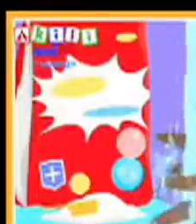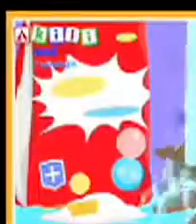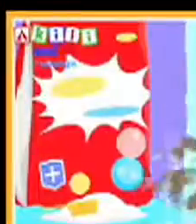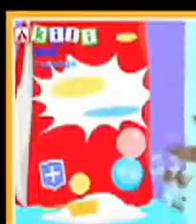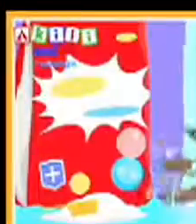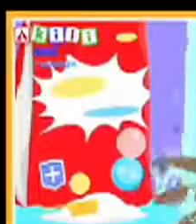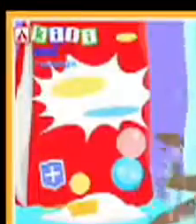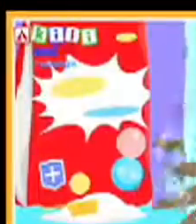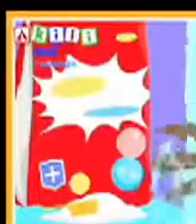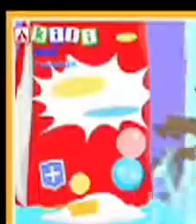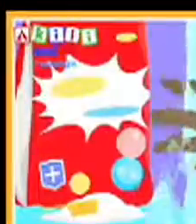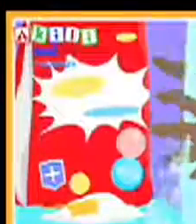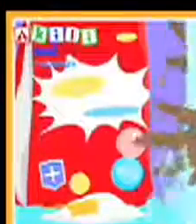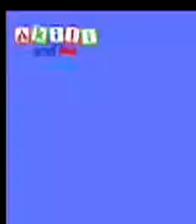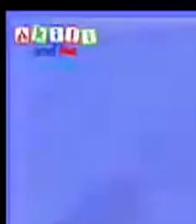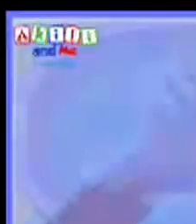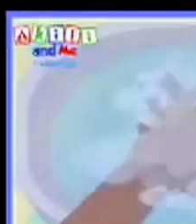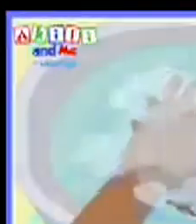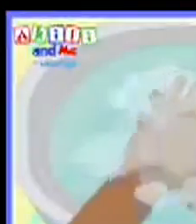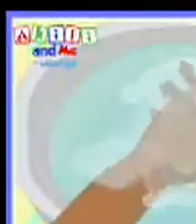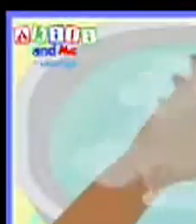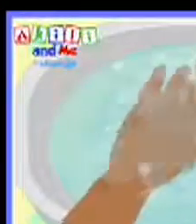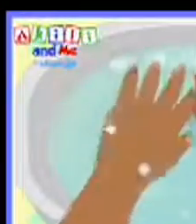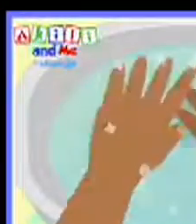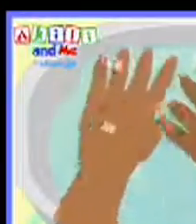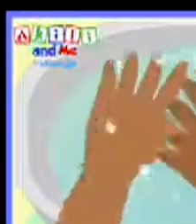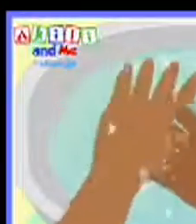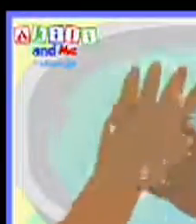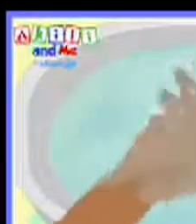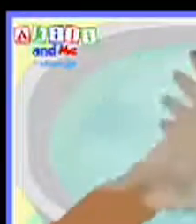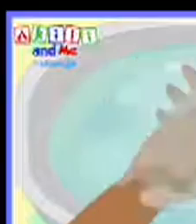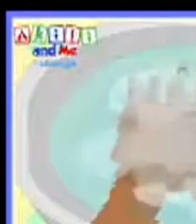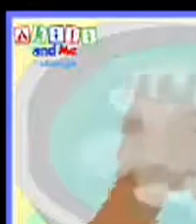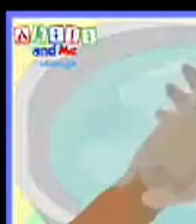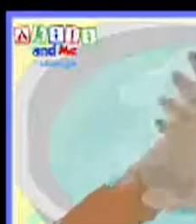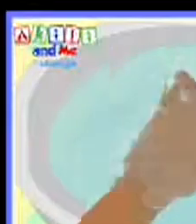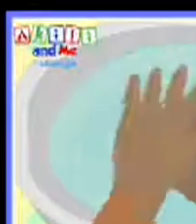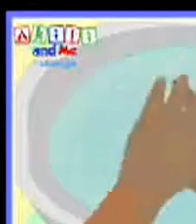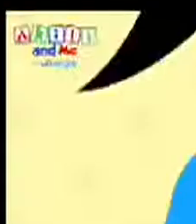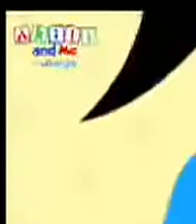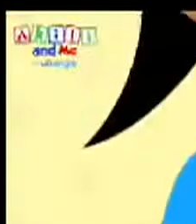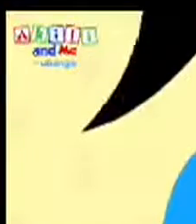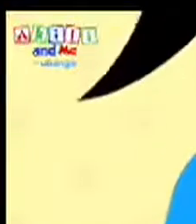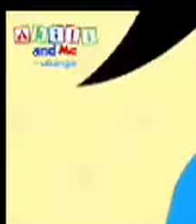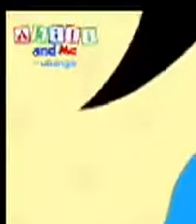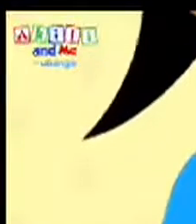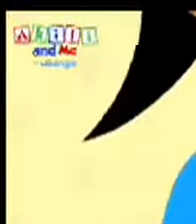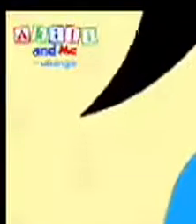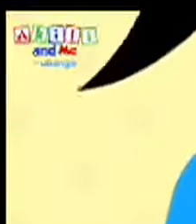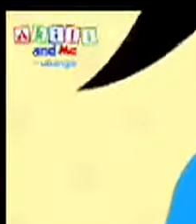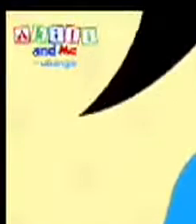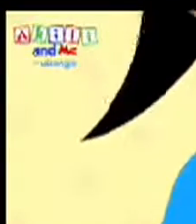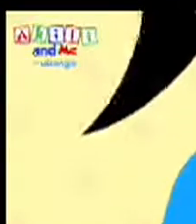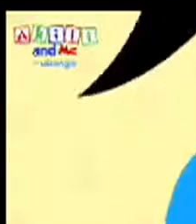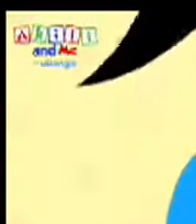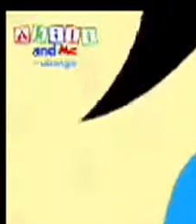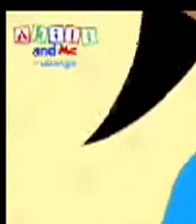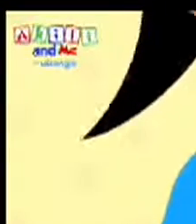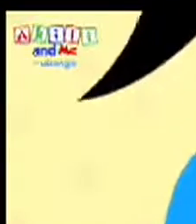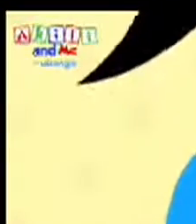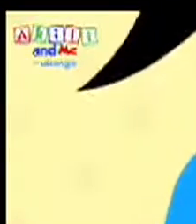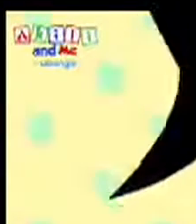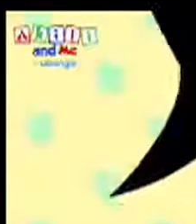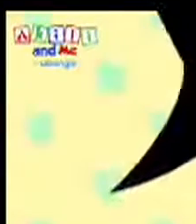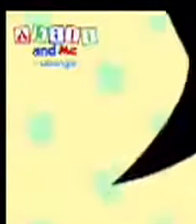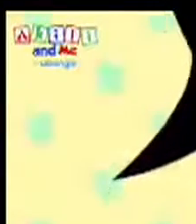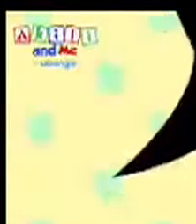your hands, now add some soap. Scrub your hands, scrub your hands in the soap and water. Scrub above and below, between the fingers